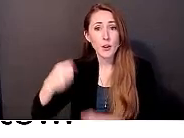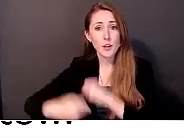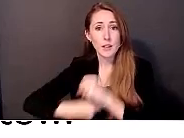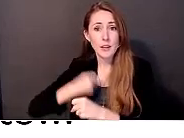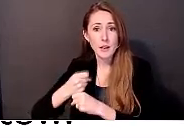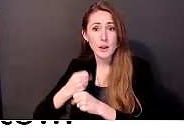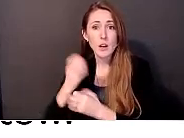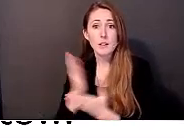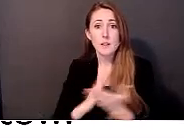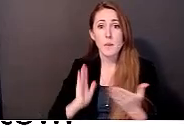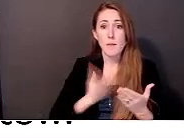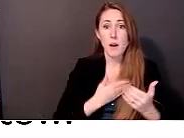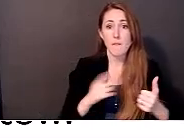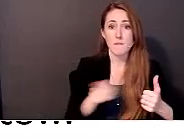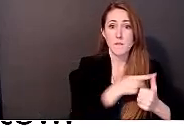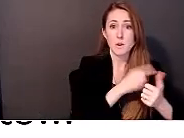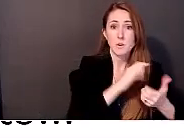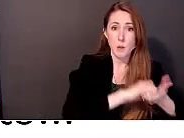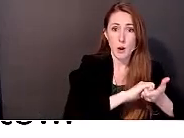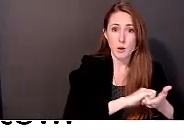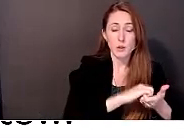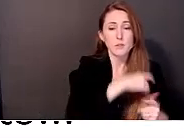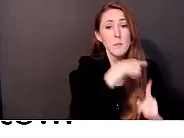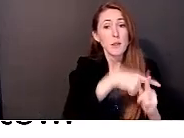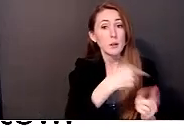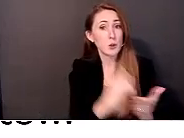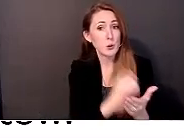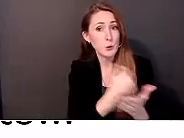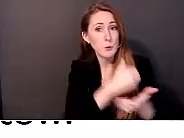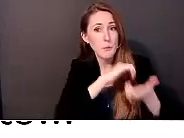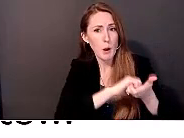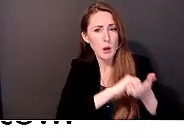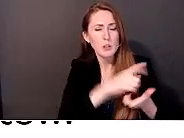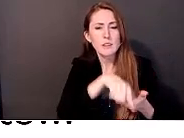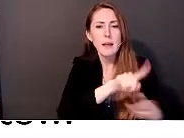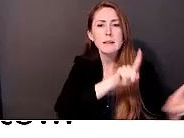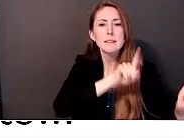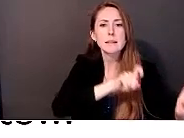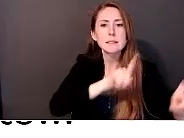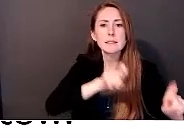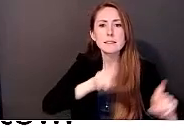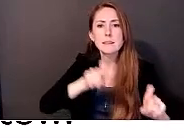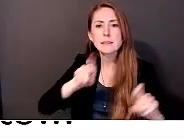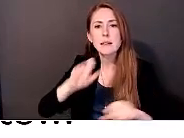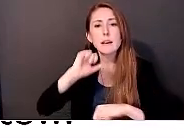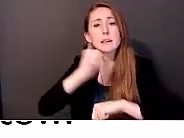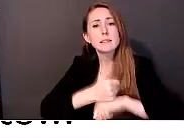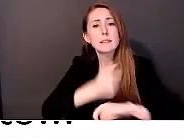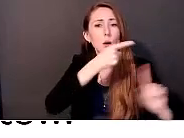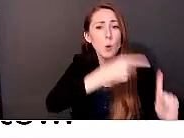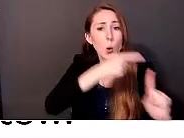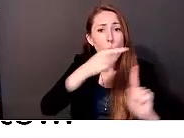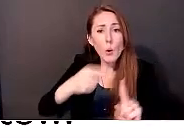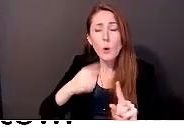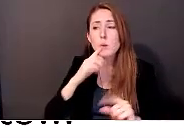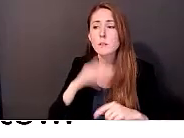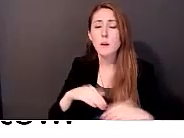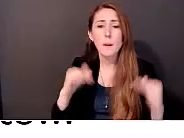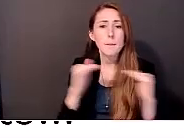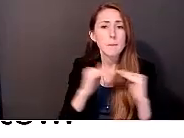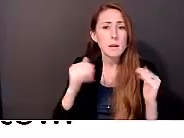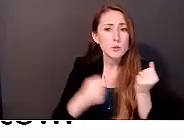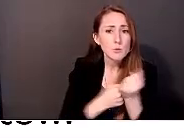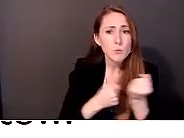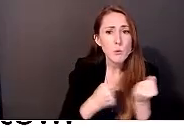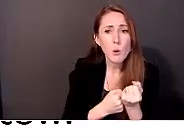partners and new partners tested out the materials, setting rural outreach goals, engaging in peer support, and continued to provide